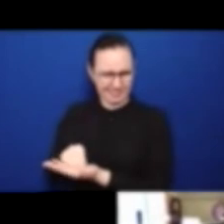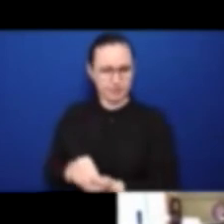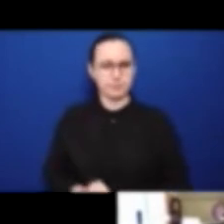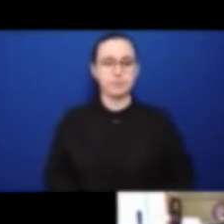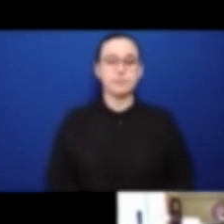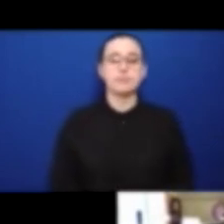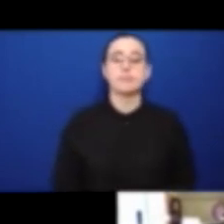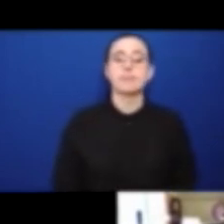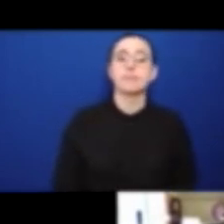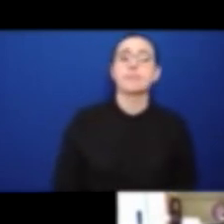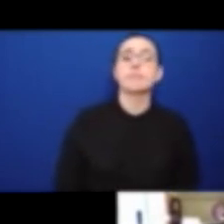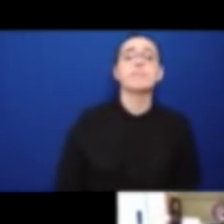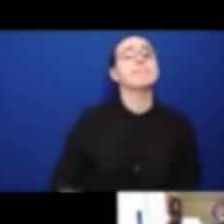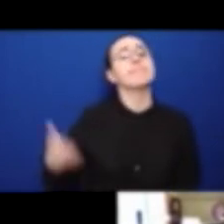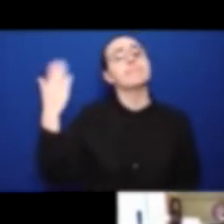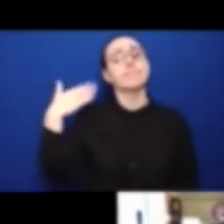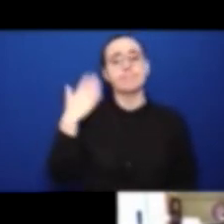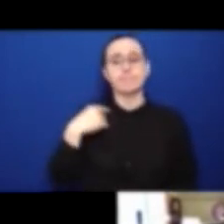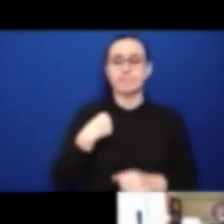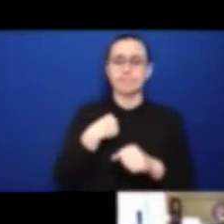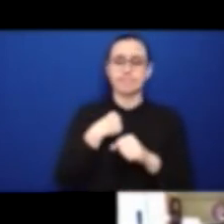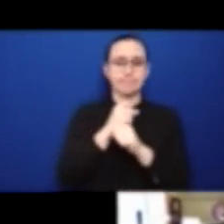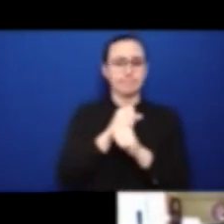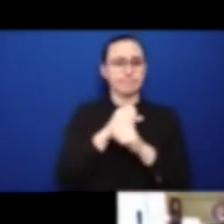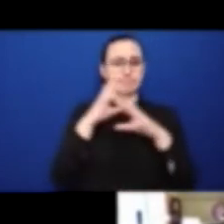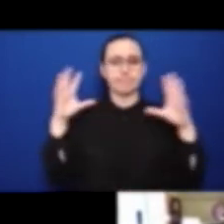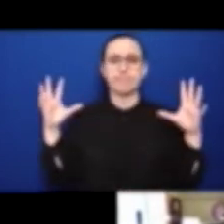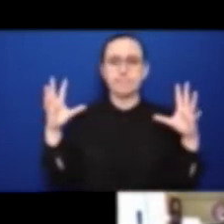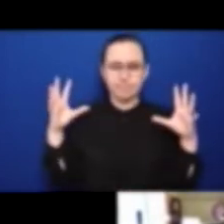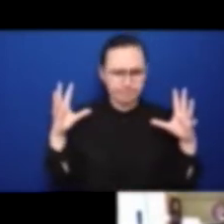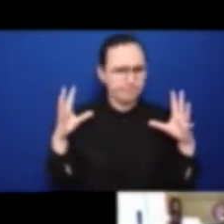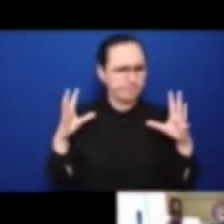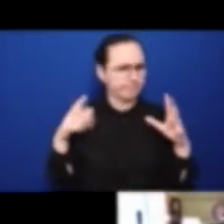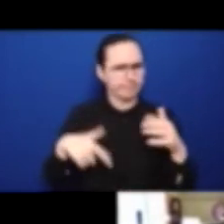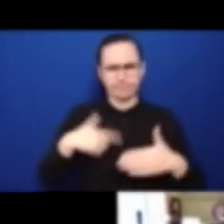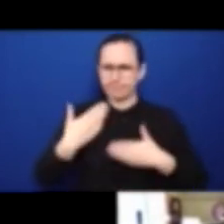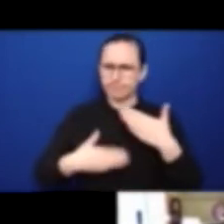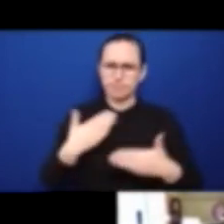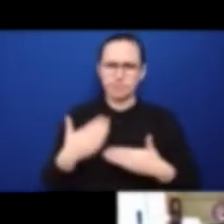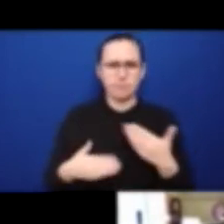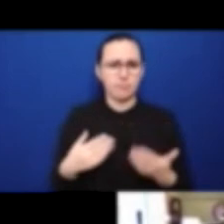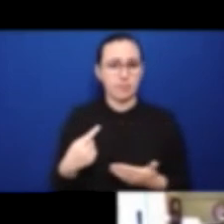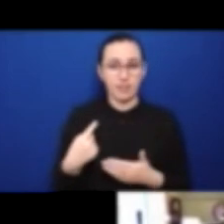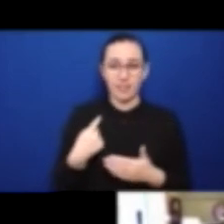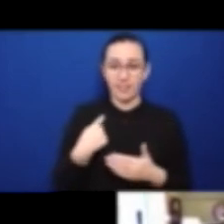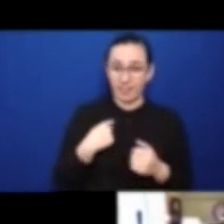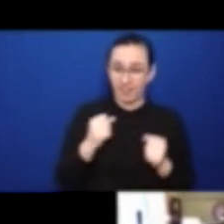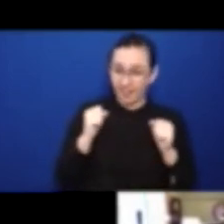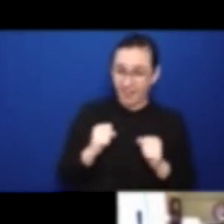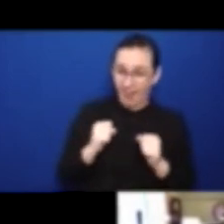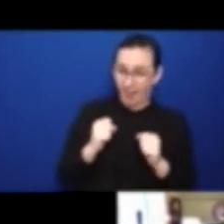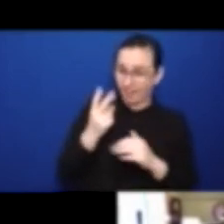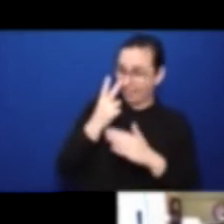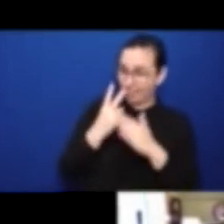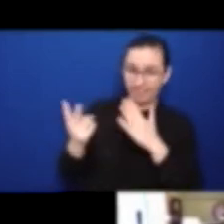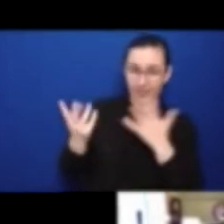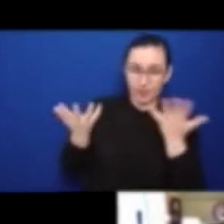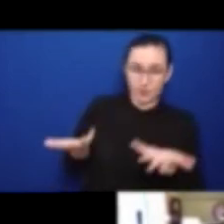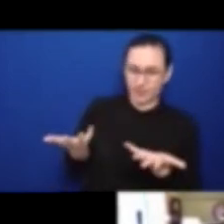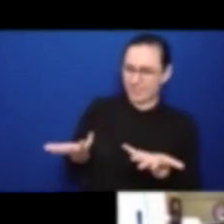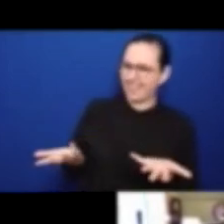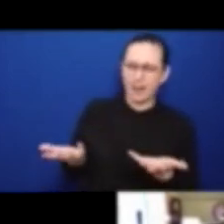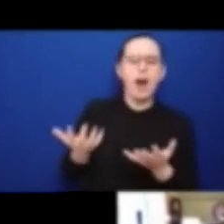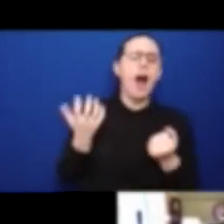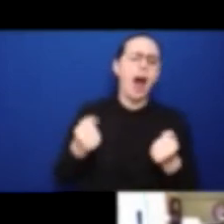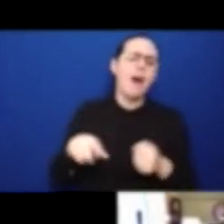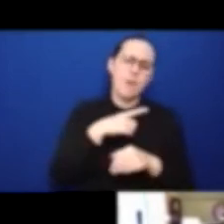the progress that, that we've made. We have a long way to go, but it's, I don't think